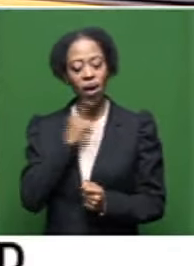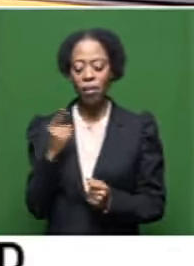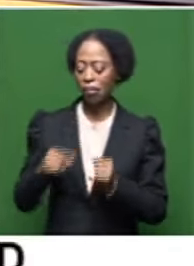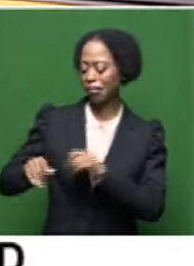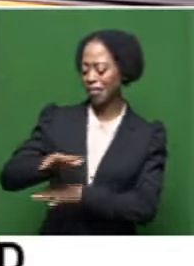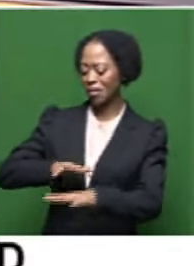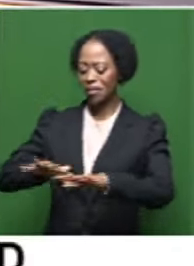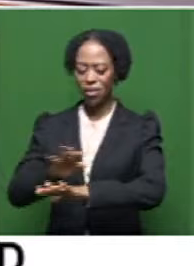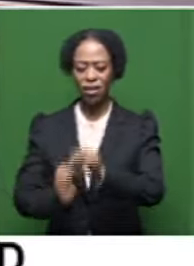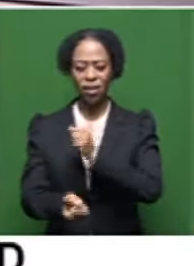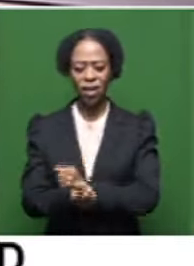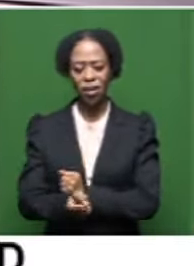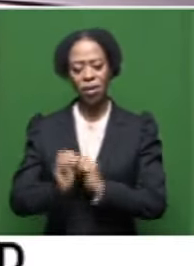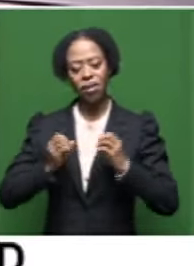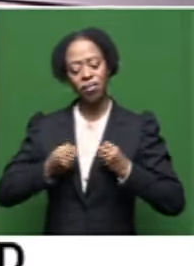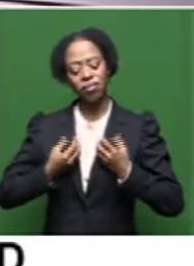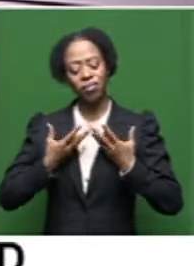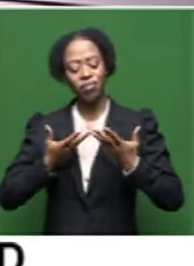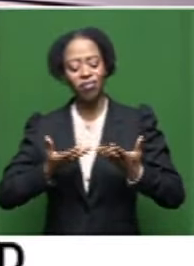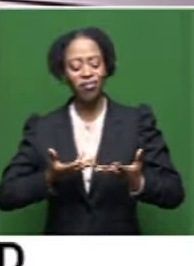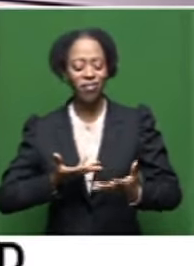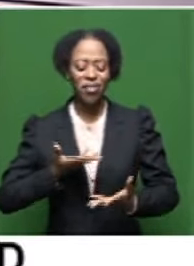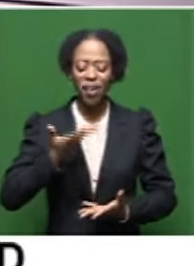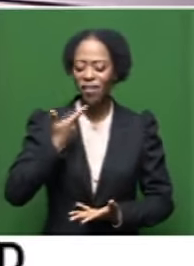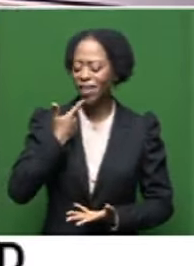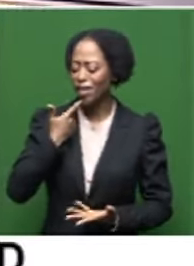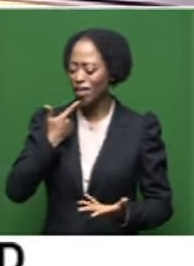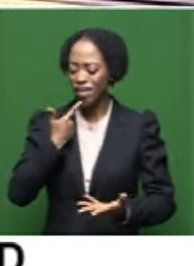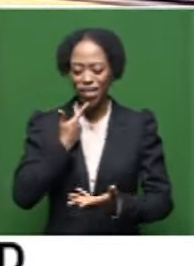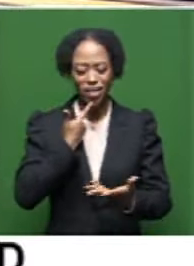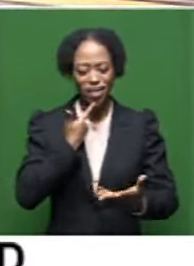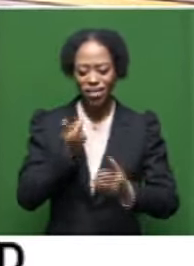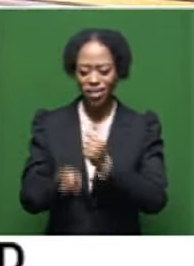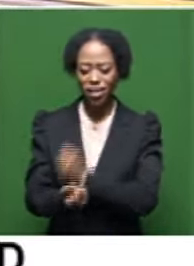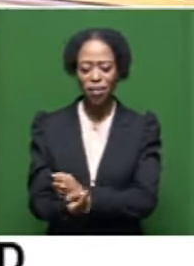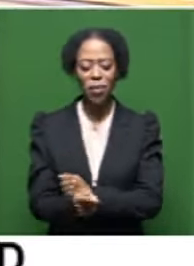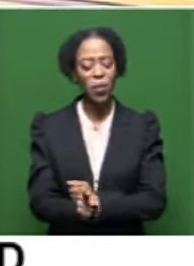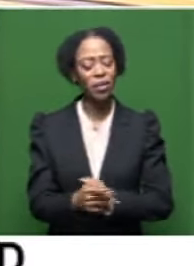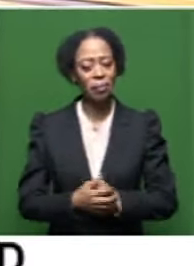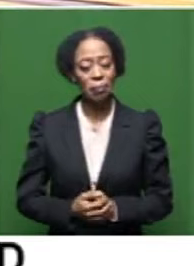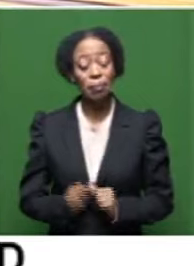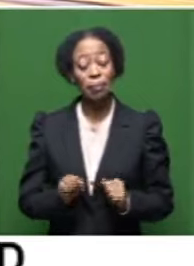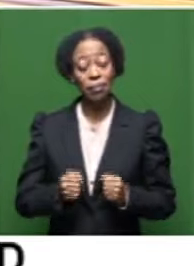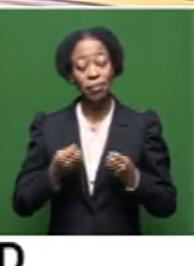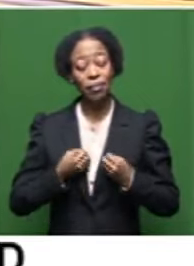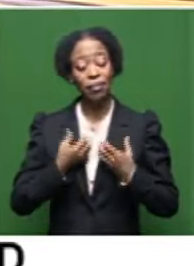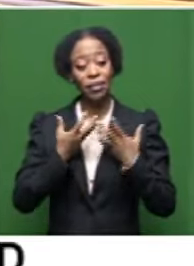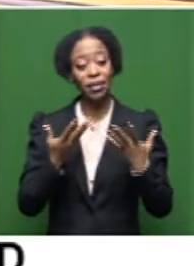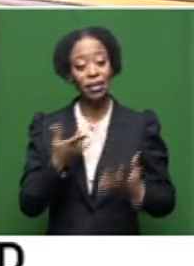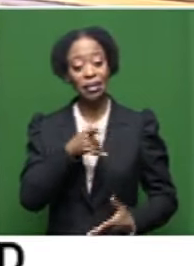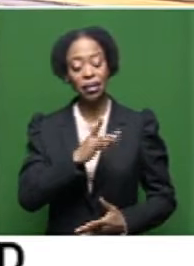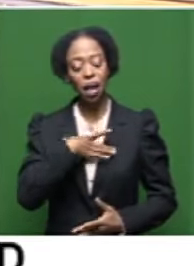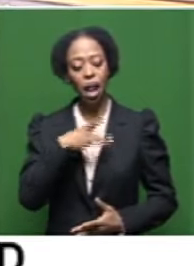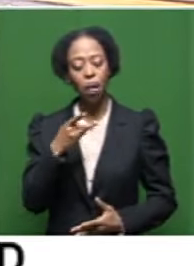and then he would poetically speak about what was happening around him. Yeah, absolutely. Poetry was his daily language.